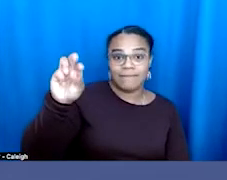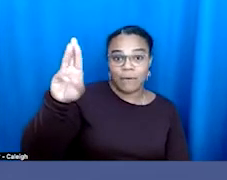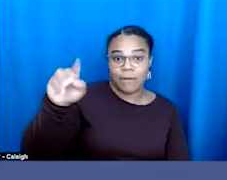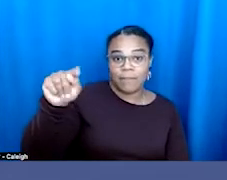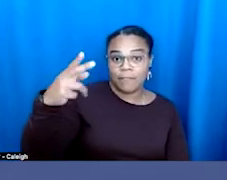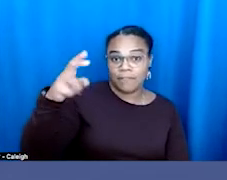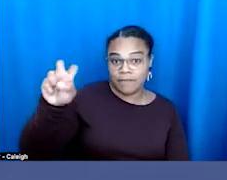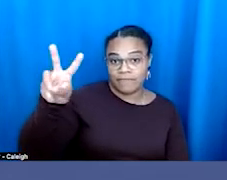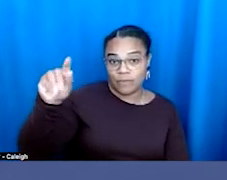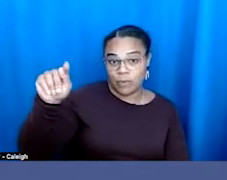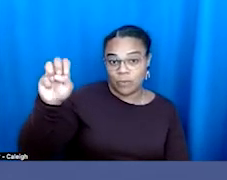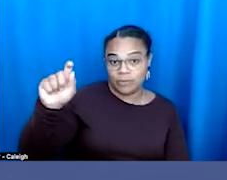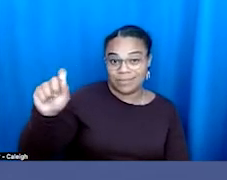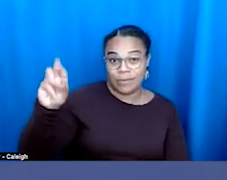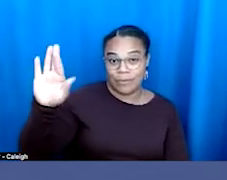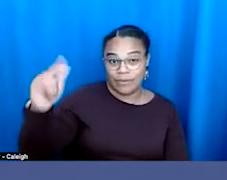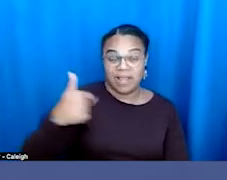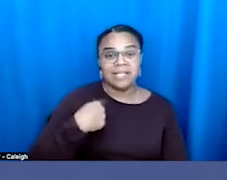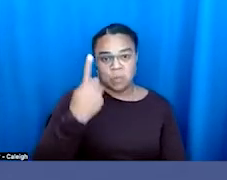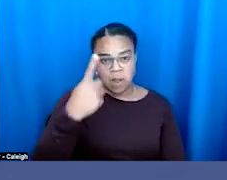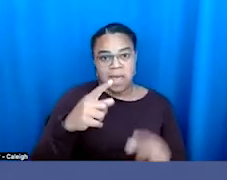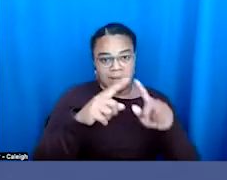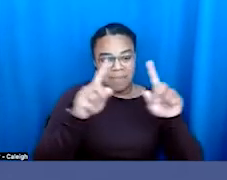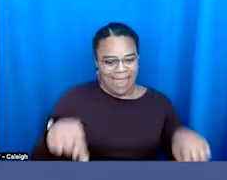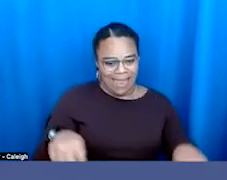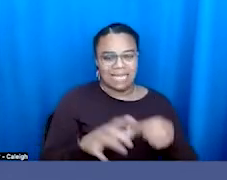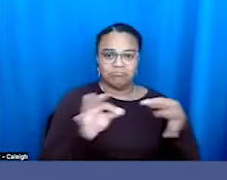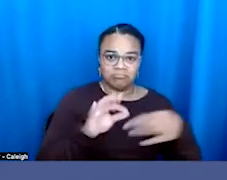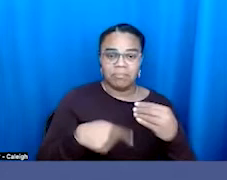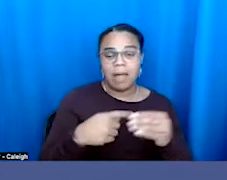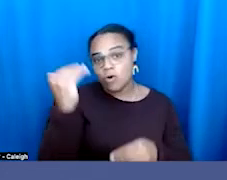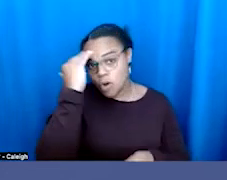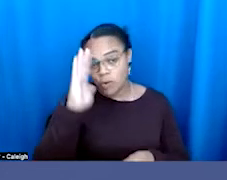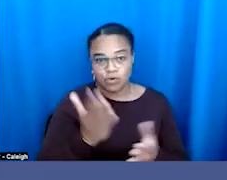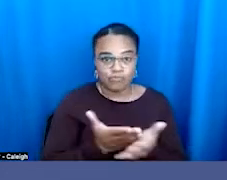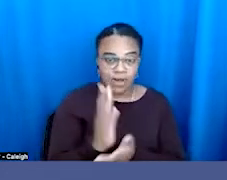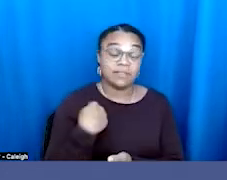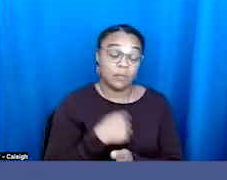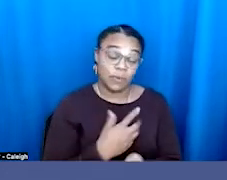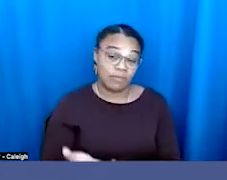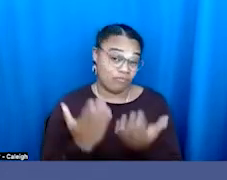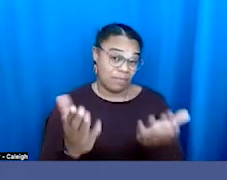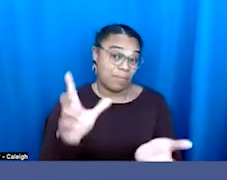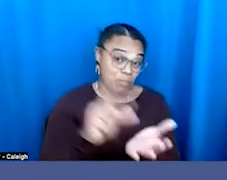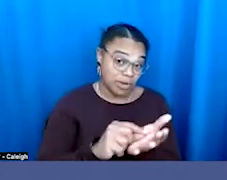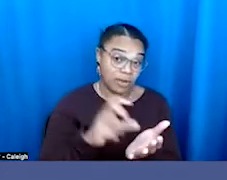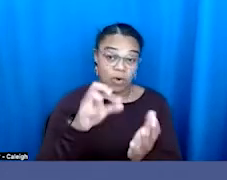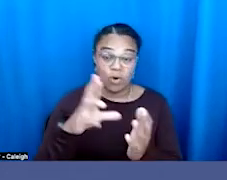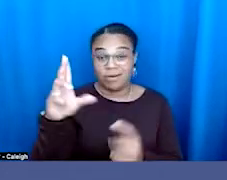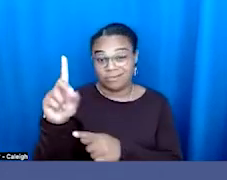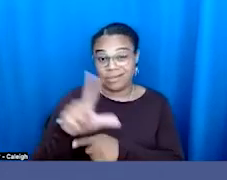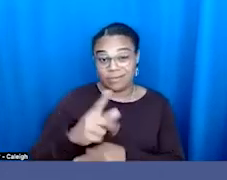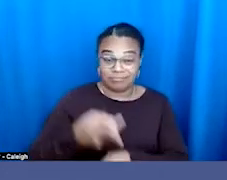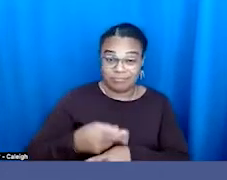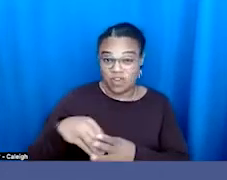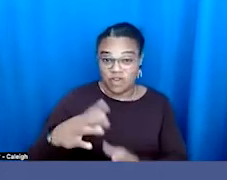pager of knowing your rights while voting. Um, so that can be super handy. We recommend printing it out or having it on your phone if you have a smartphone